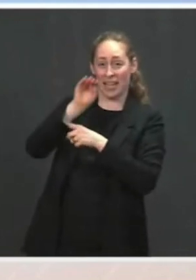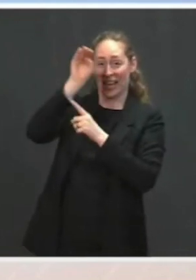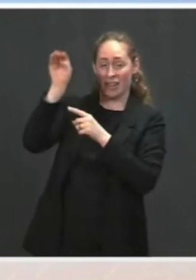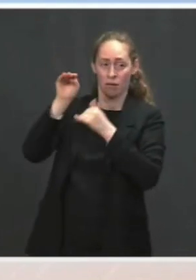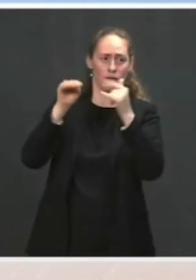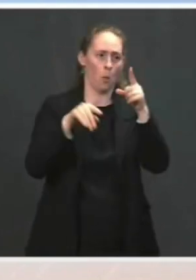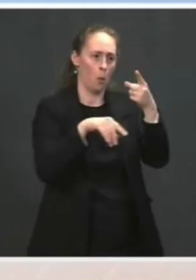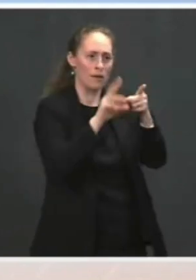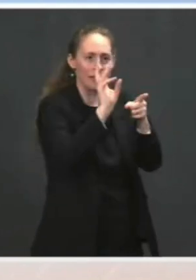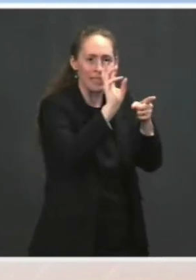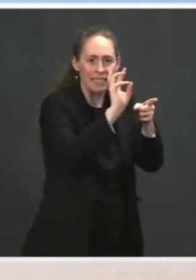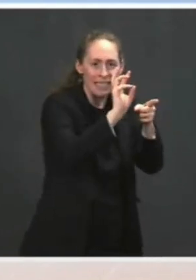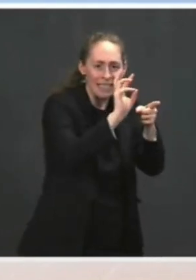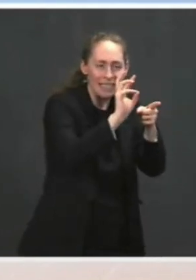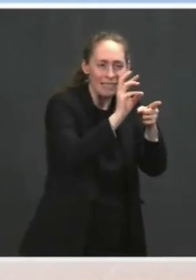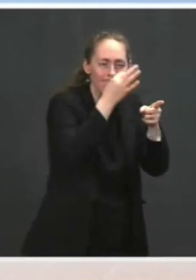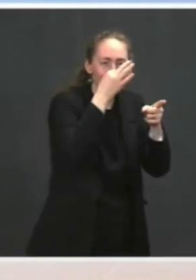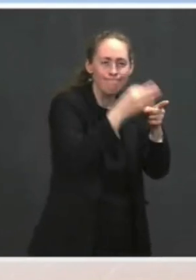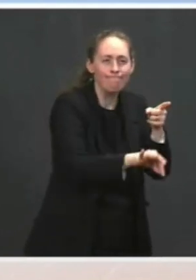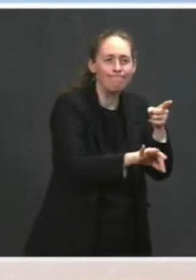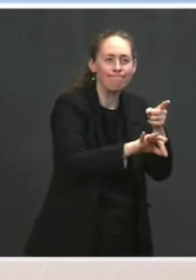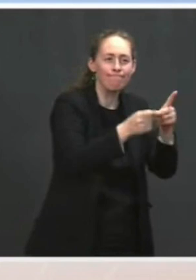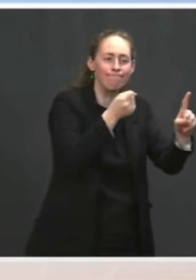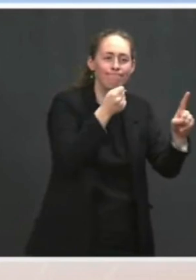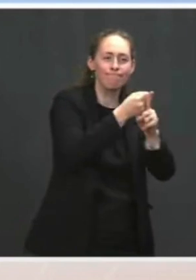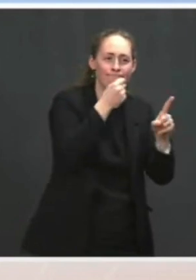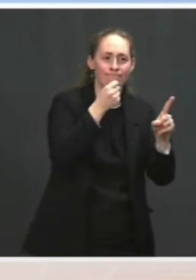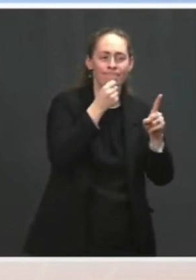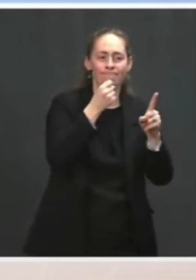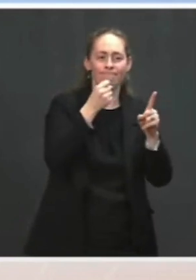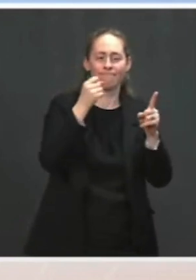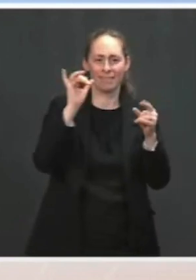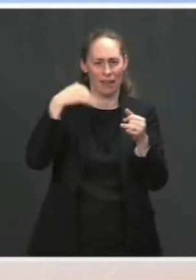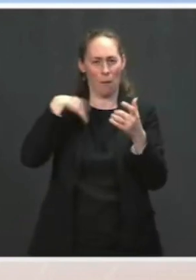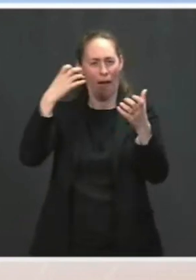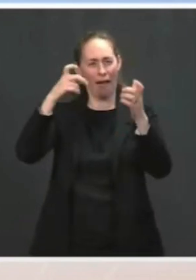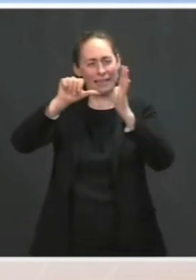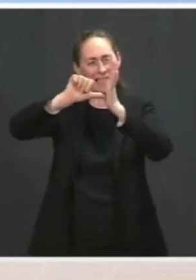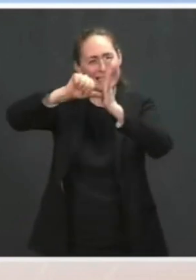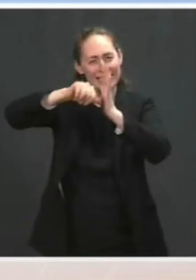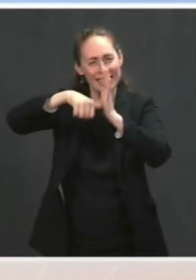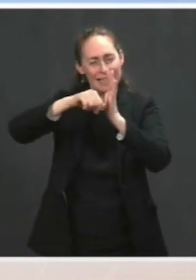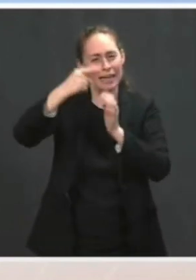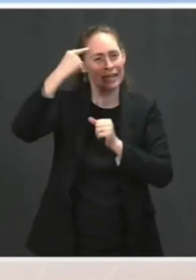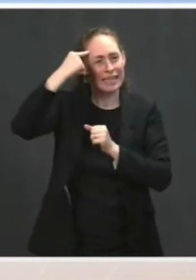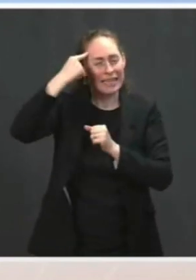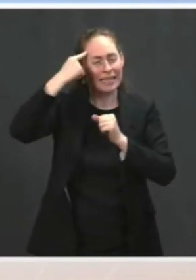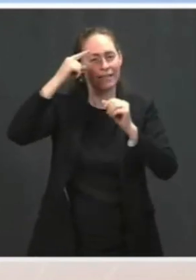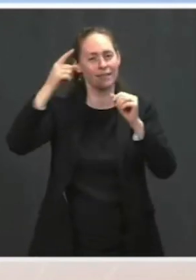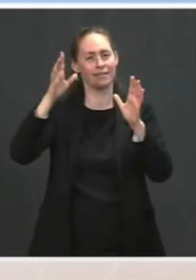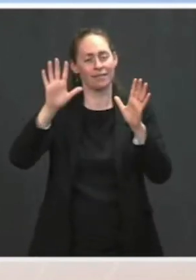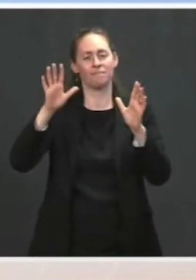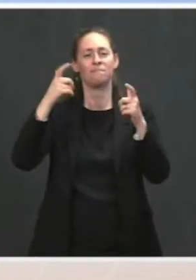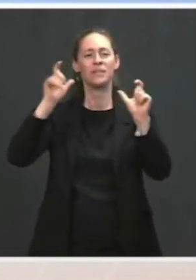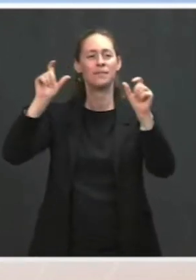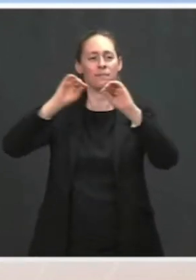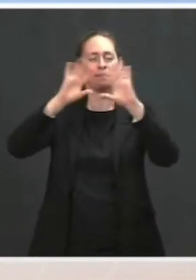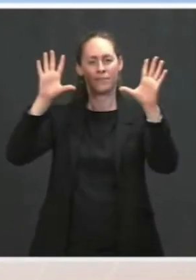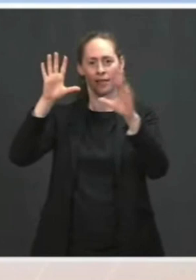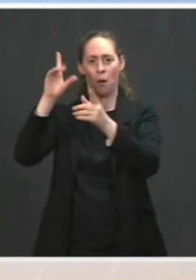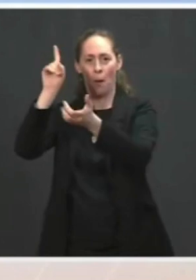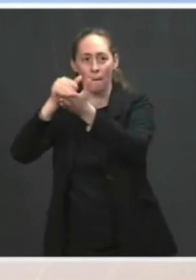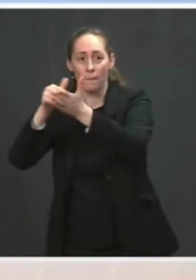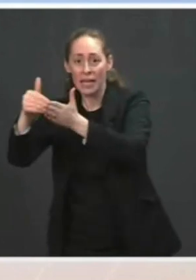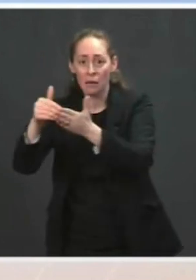one in a million. So remember, this is something that we always out of a really out of an abundance of caution, as Jeff